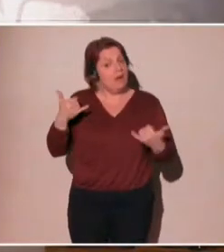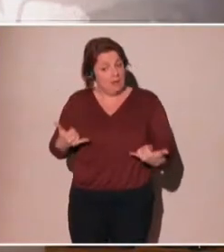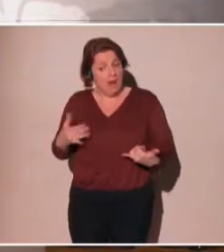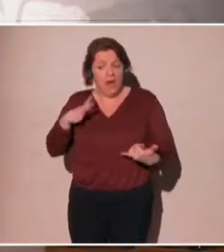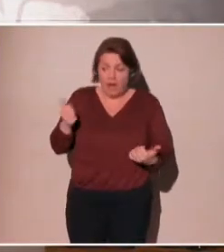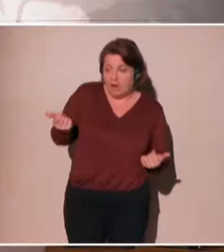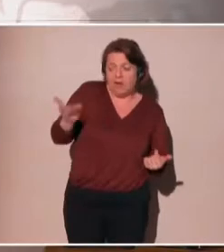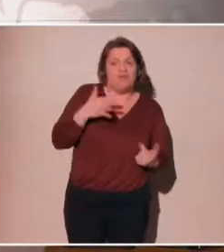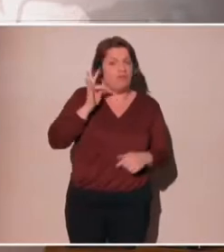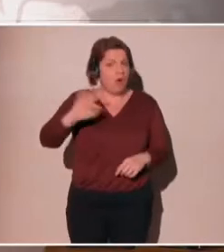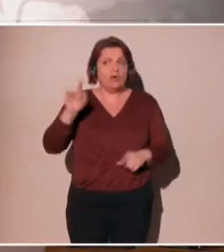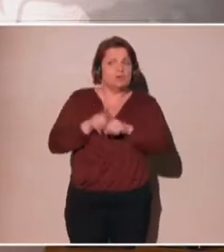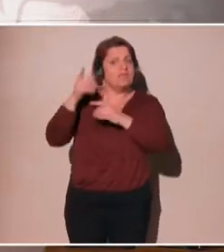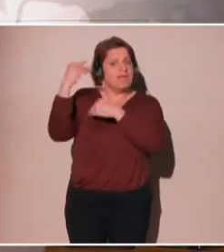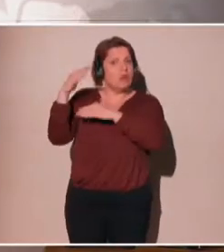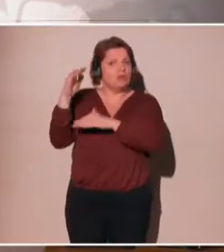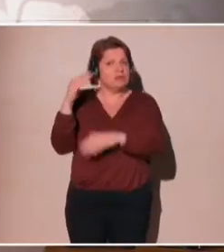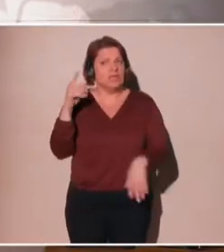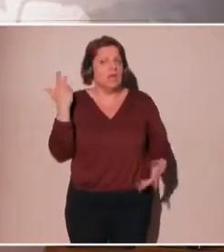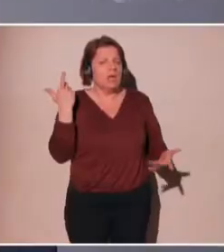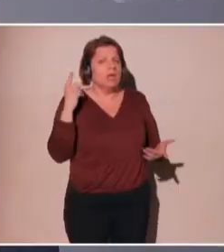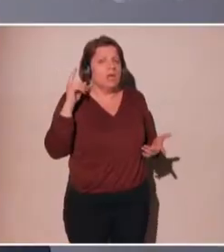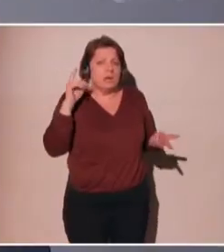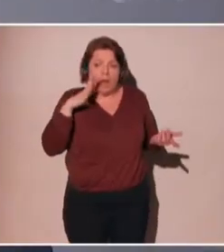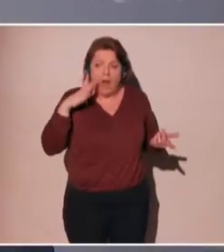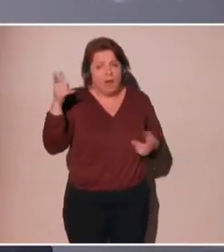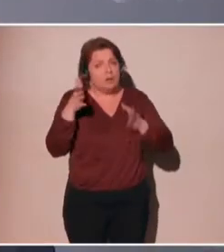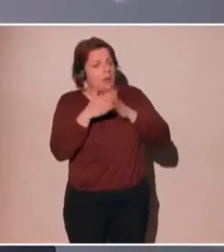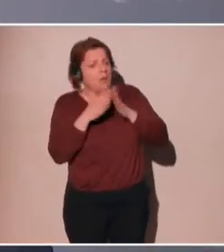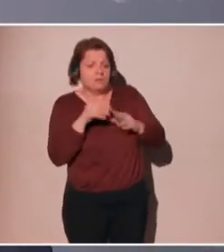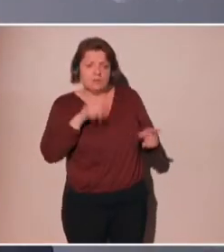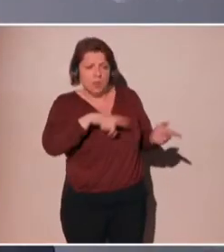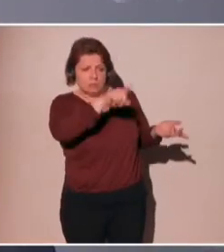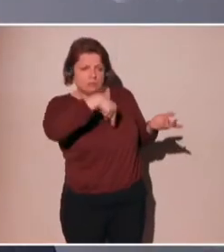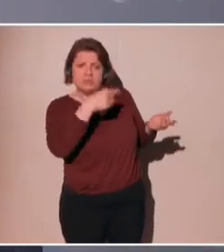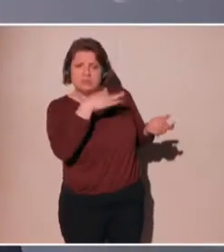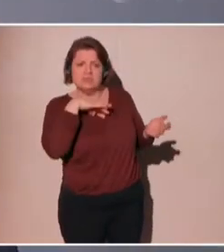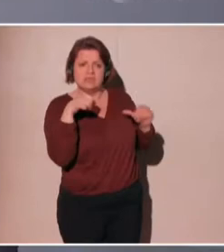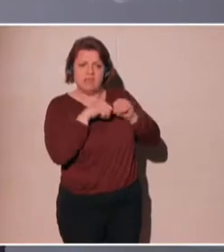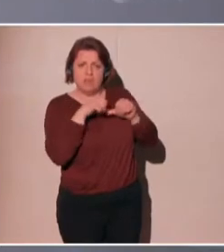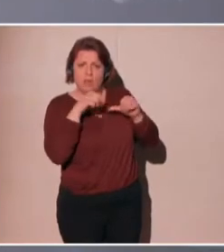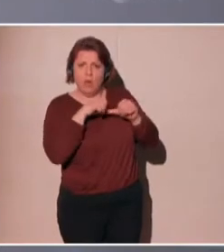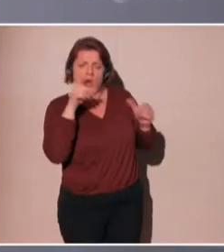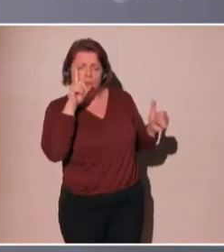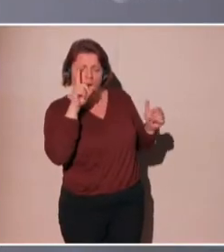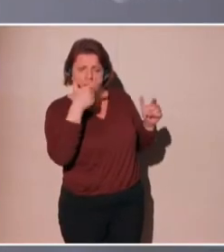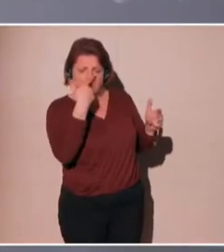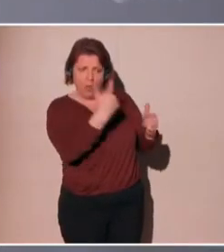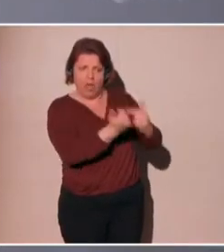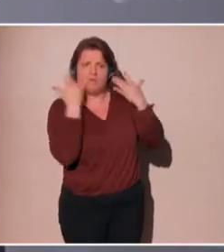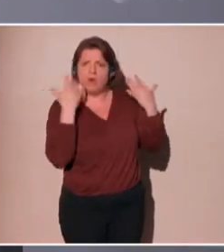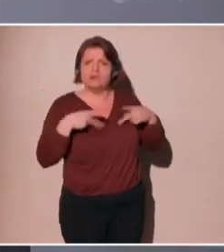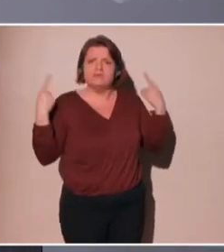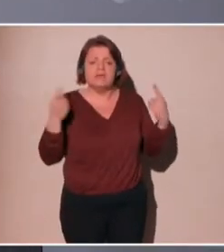Sometimes it's really something that comes up because people say, look, this has such a huge impact on our lives,